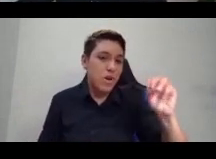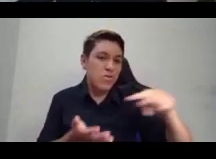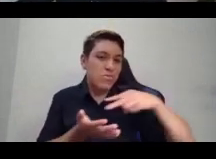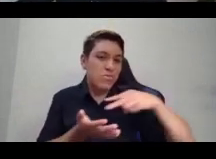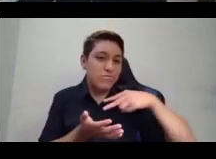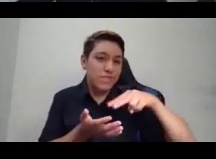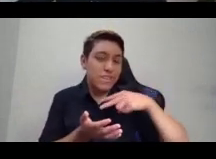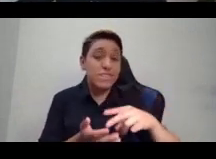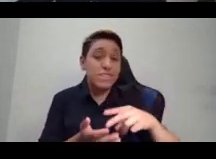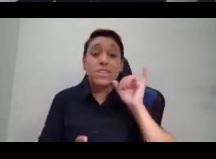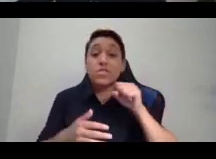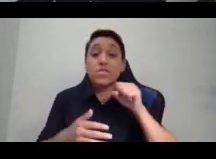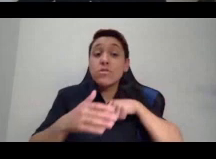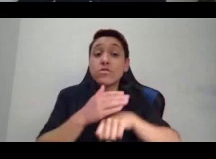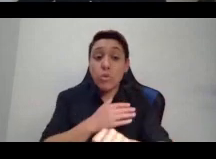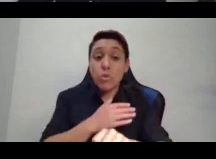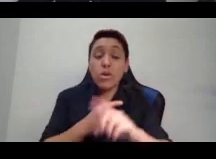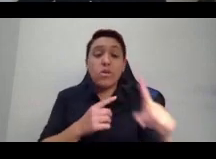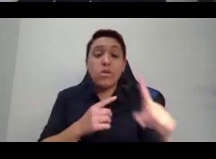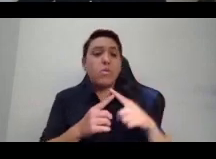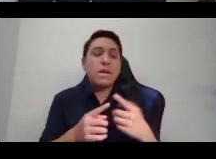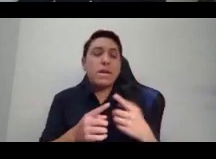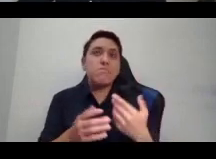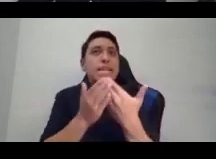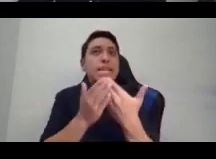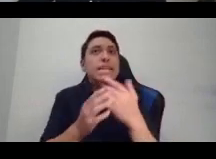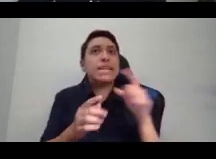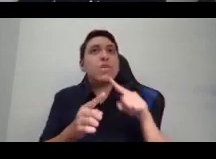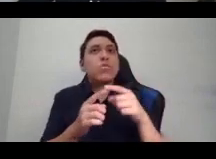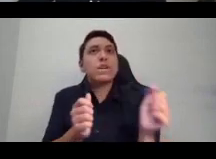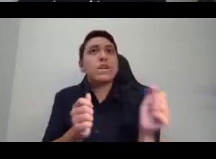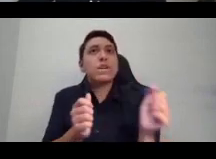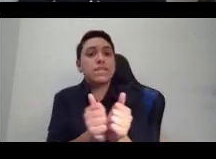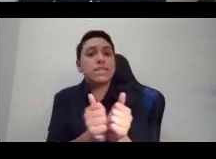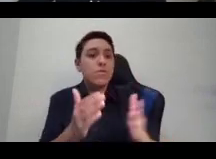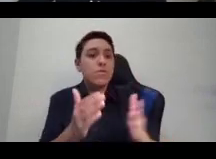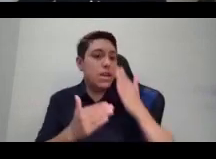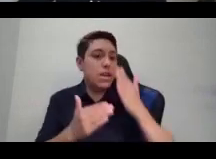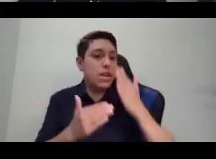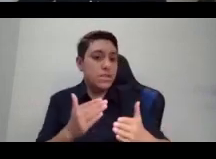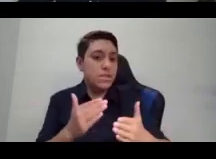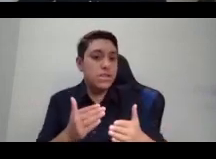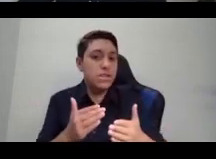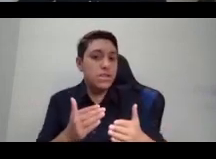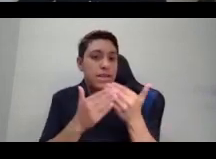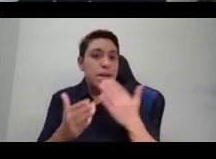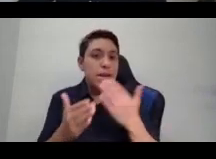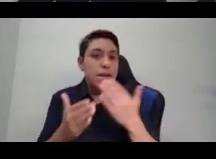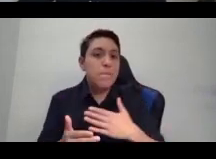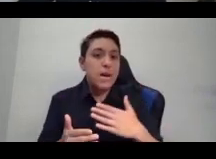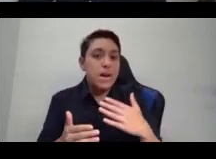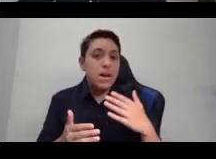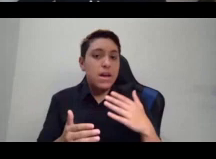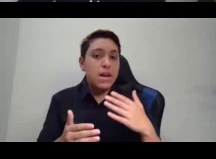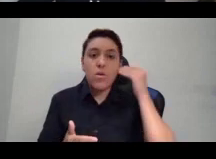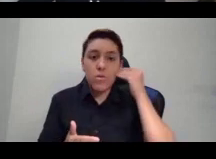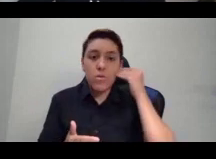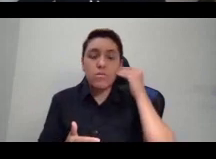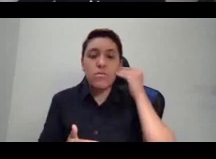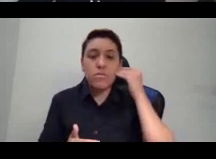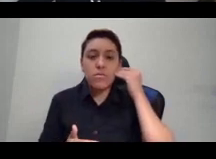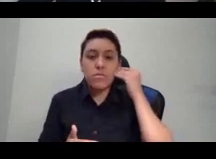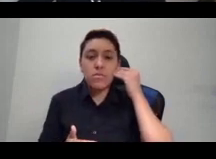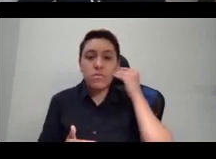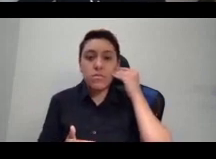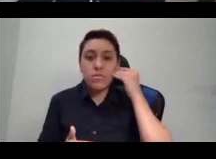in Piscataway, Nanticoke Territory, in what's colonially known as Maryland in the Eastern Shore,